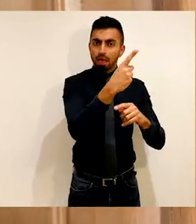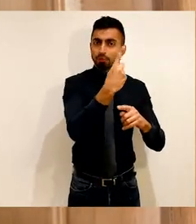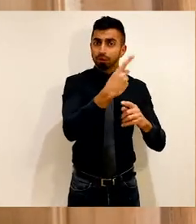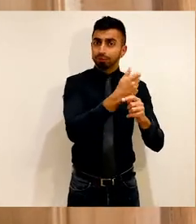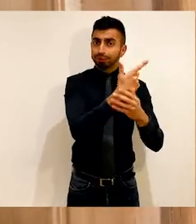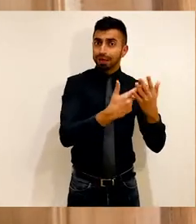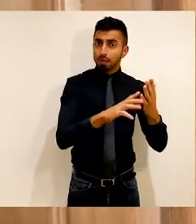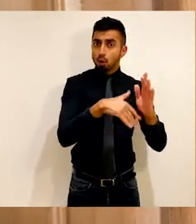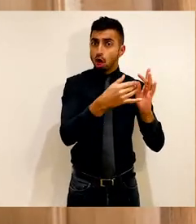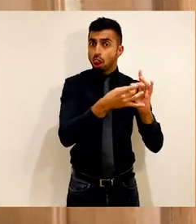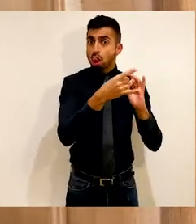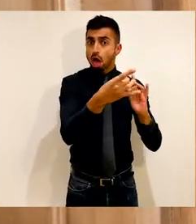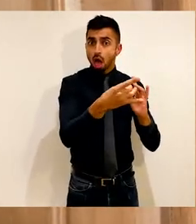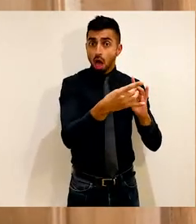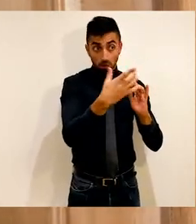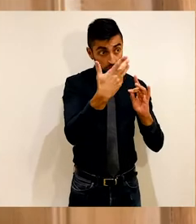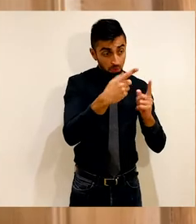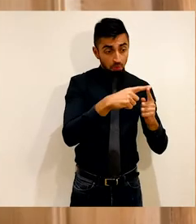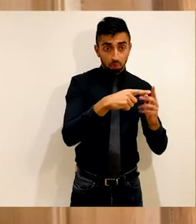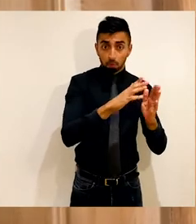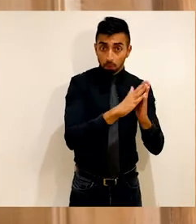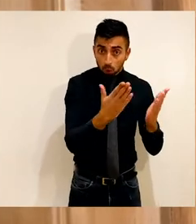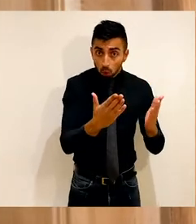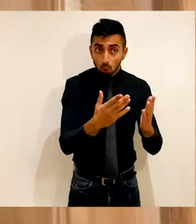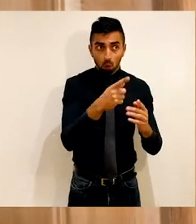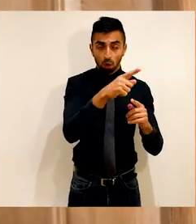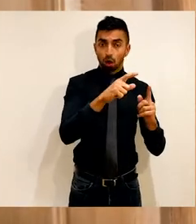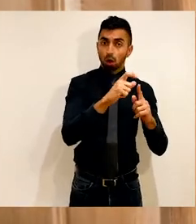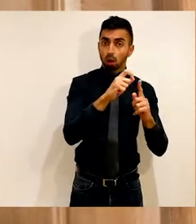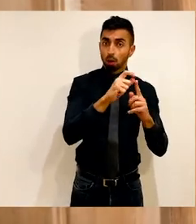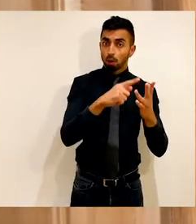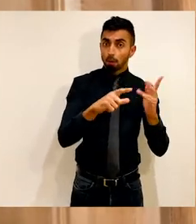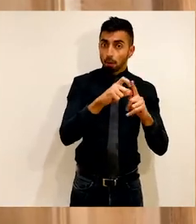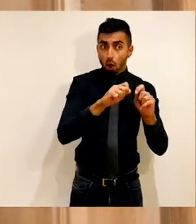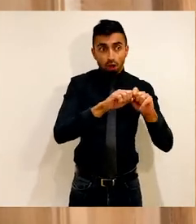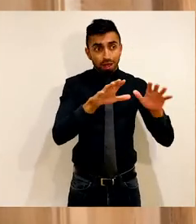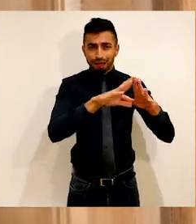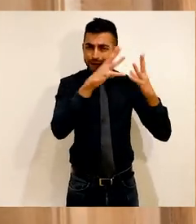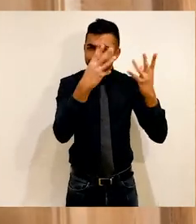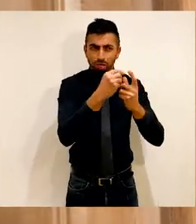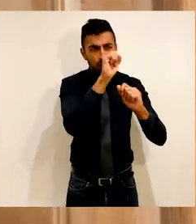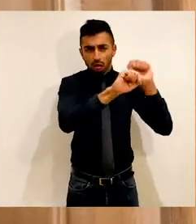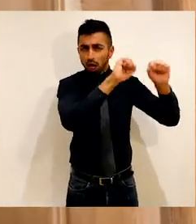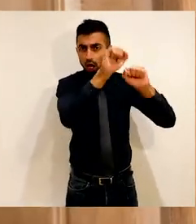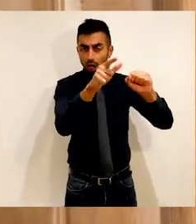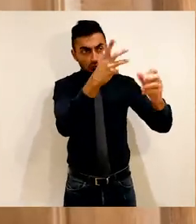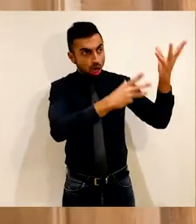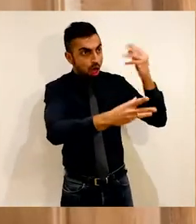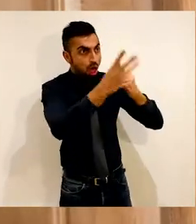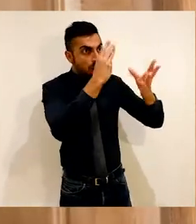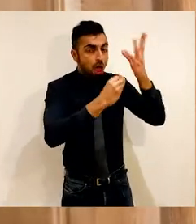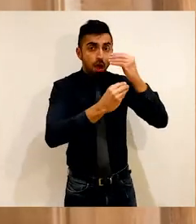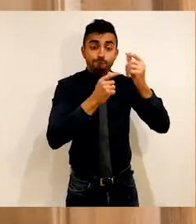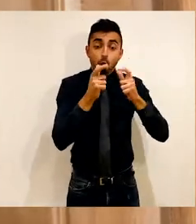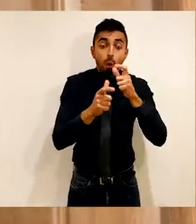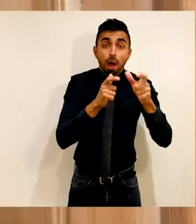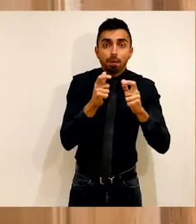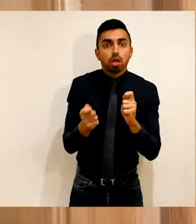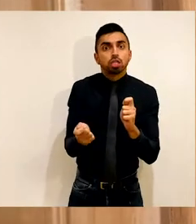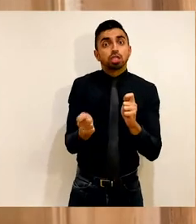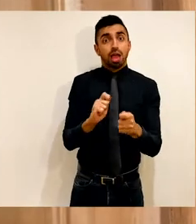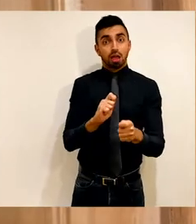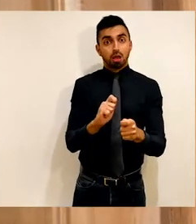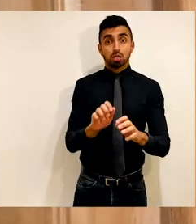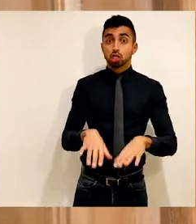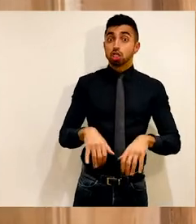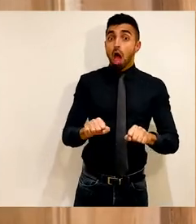advocates online. Read books and articles written by disabled people. Listen to their podcasts. Change your vocabulary and begin